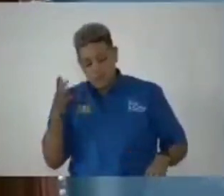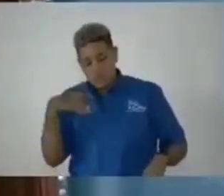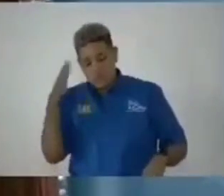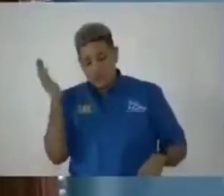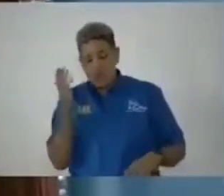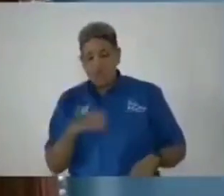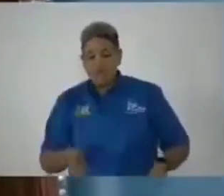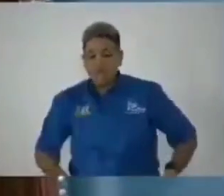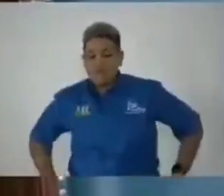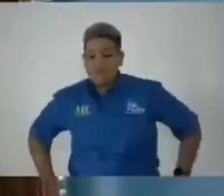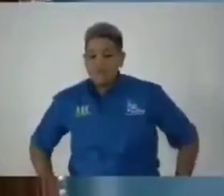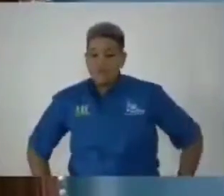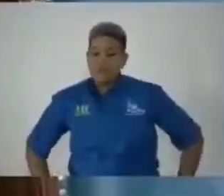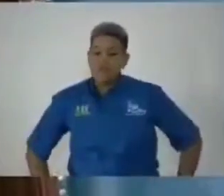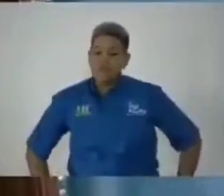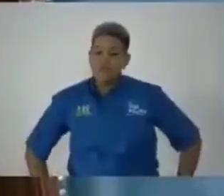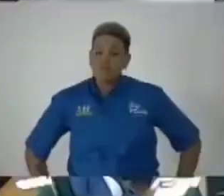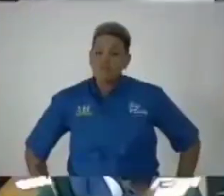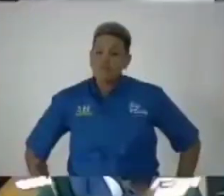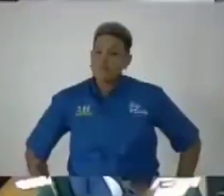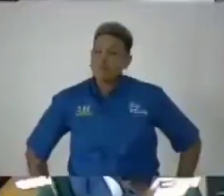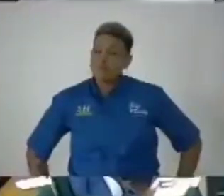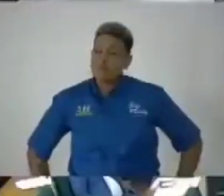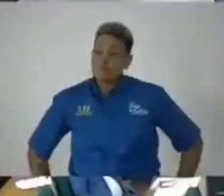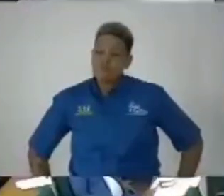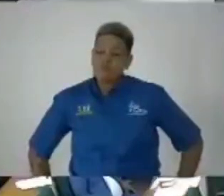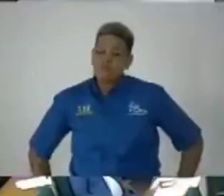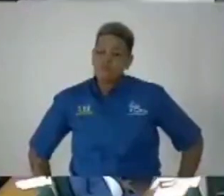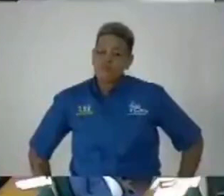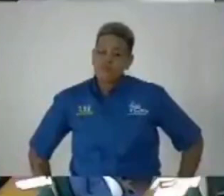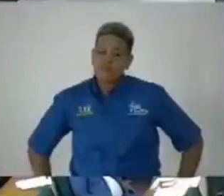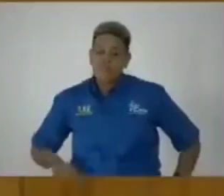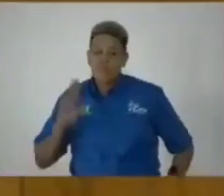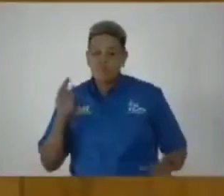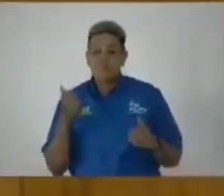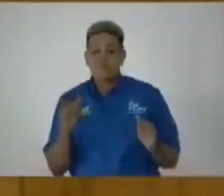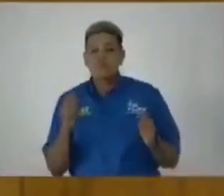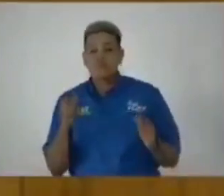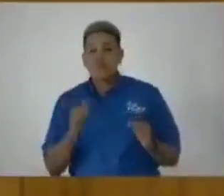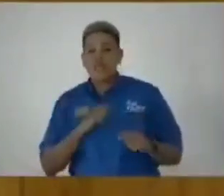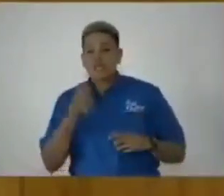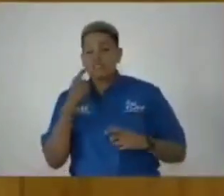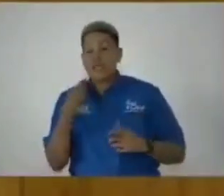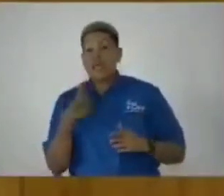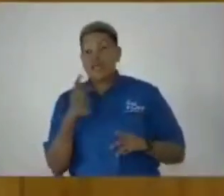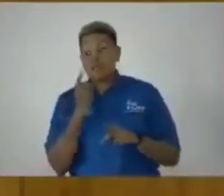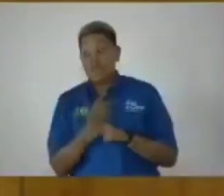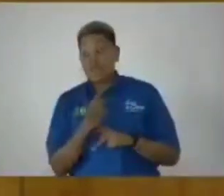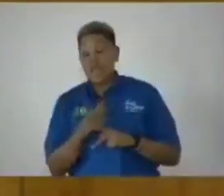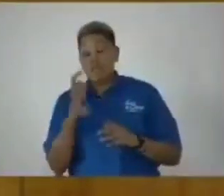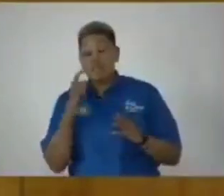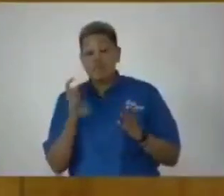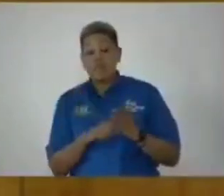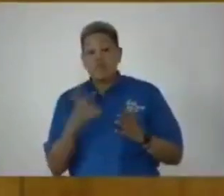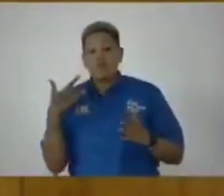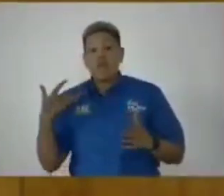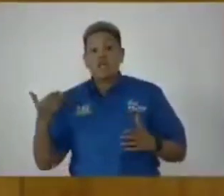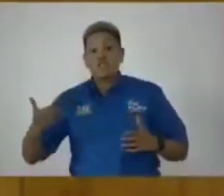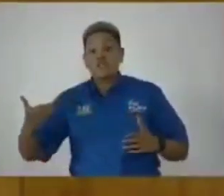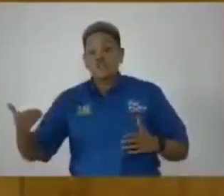somewhere. I will endeavor to do so, Madam Speaker. I said and I maintain that I've noticed a trend